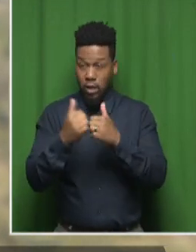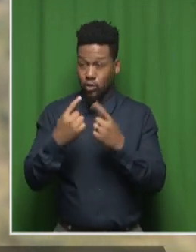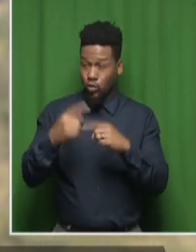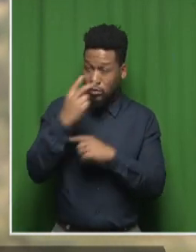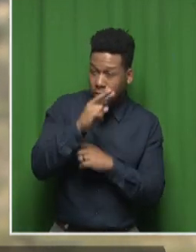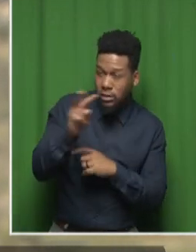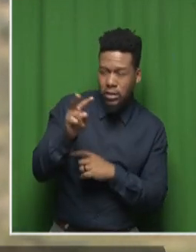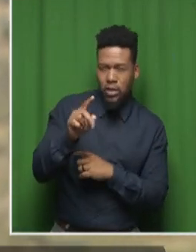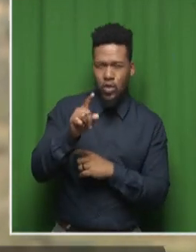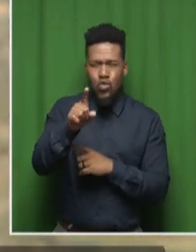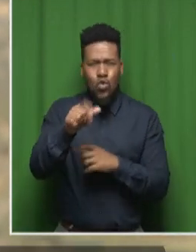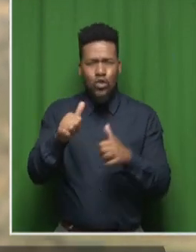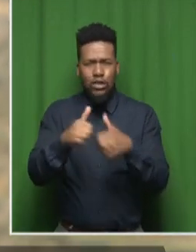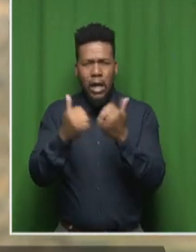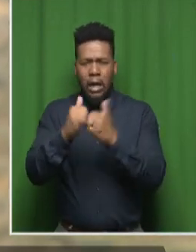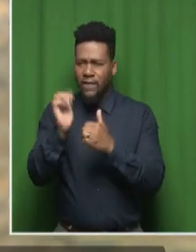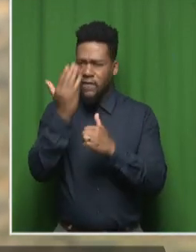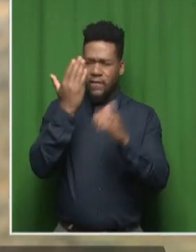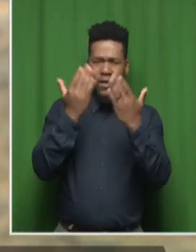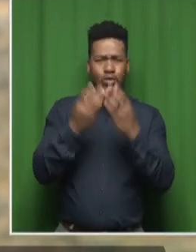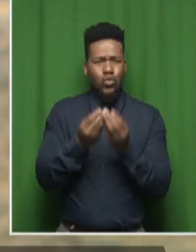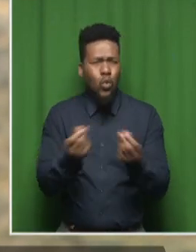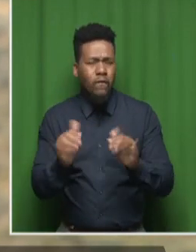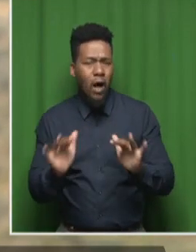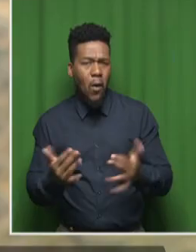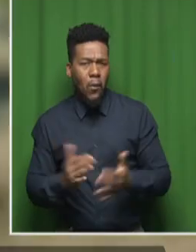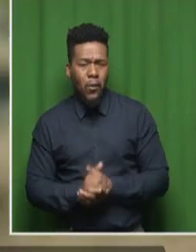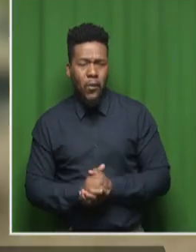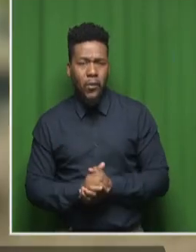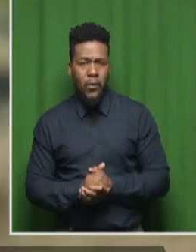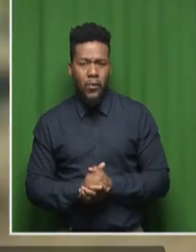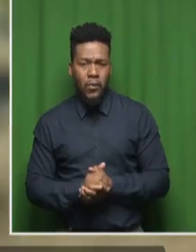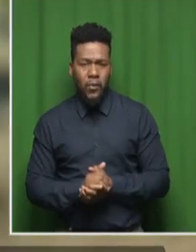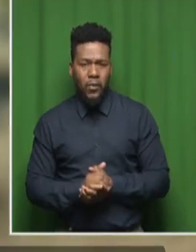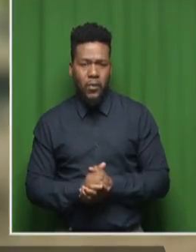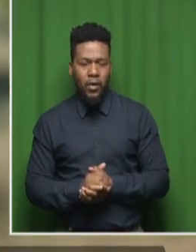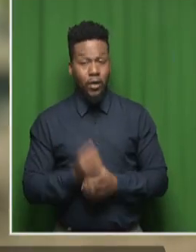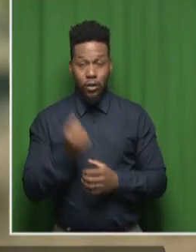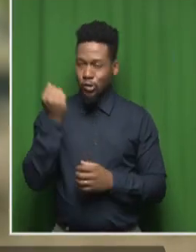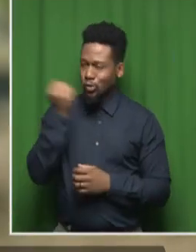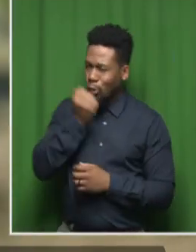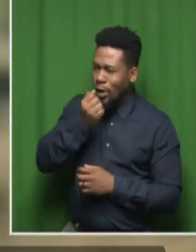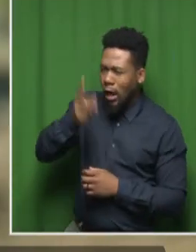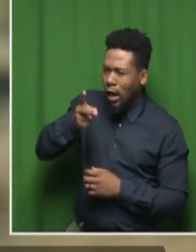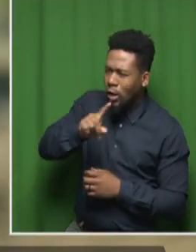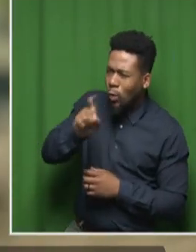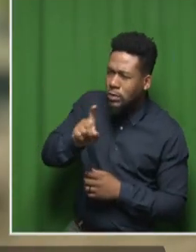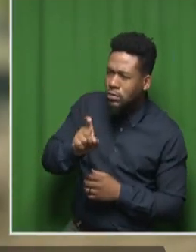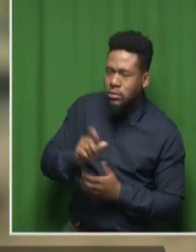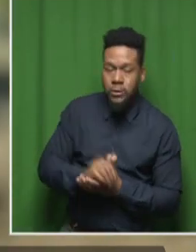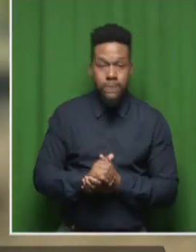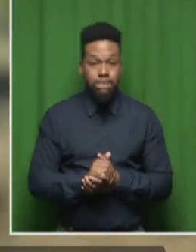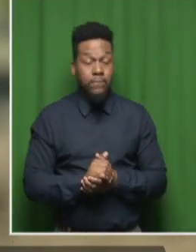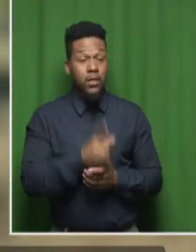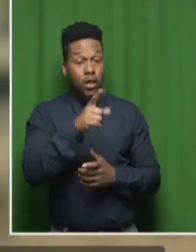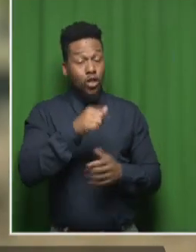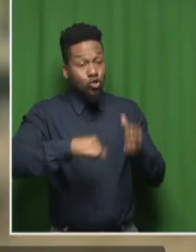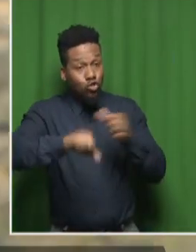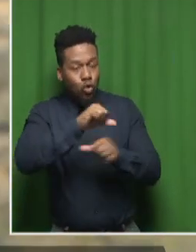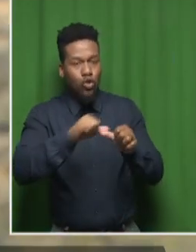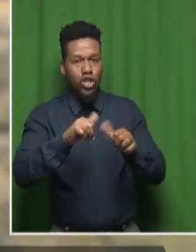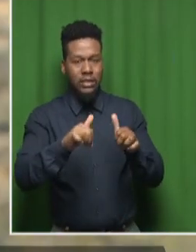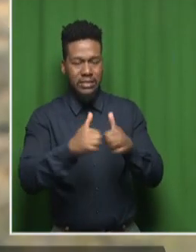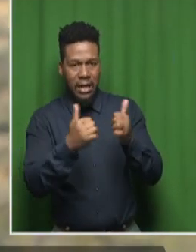how do you tackle that? How do you also address that? How do I... Just the social ills that we're seeing. mean, you've got